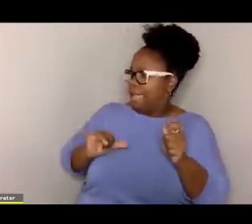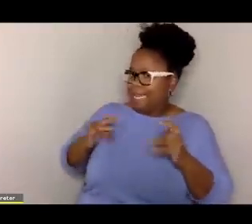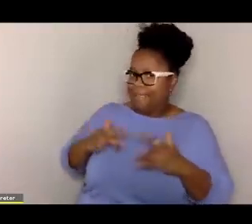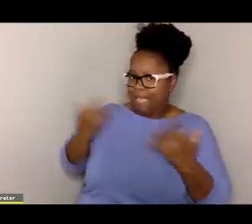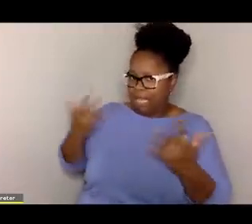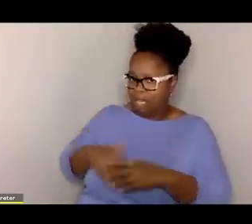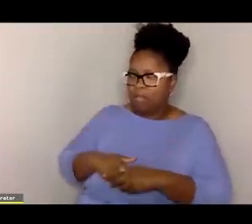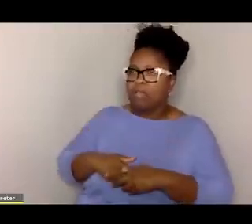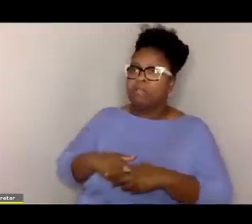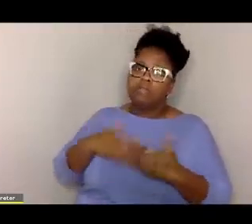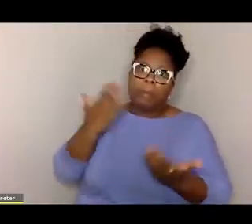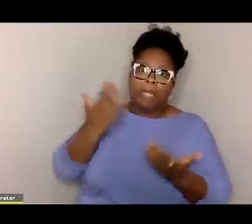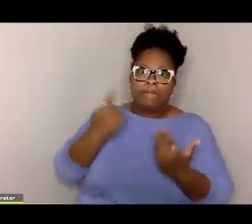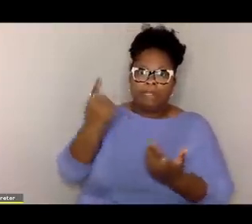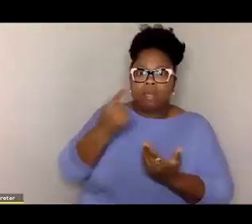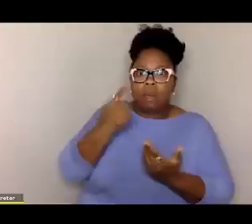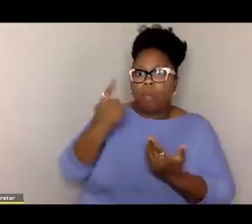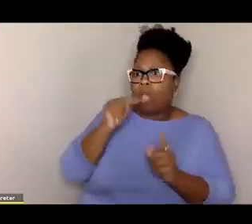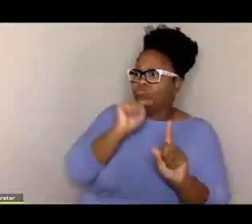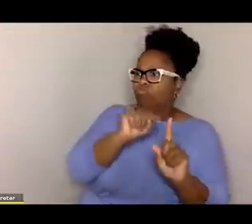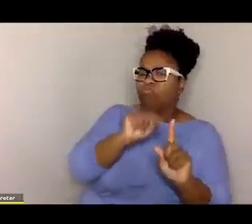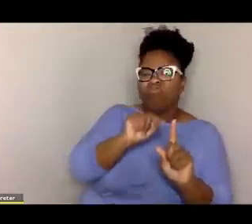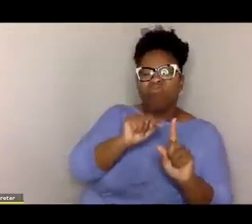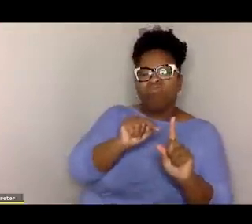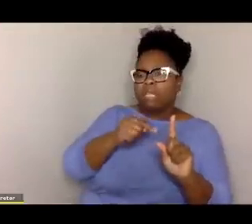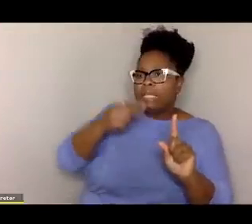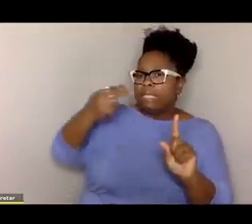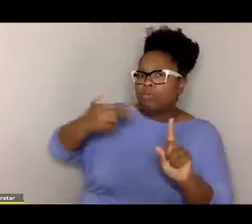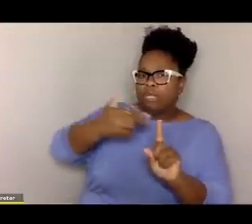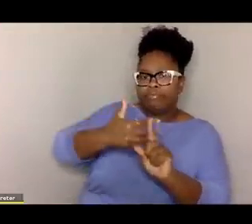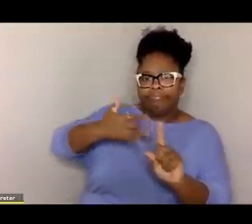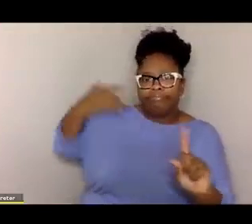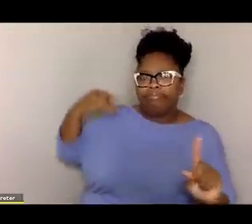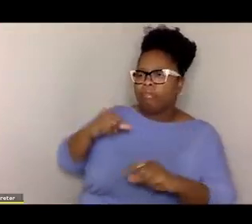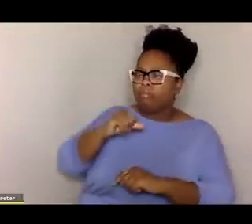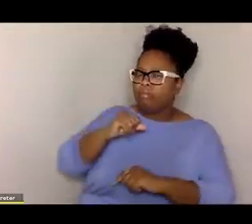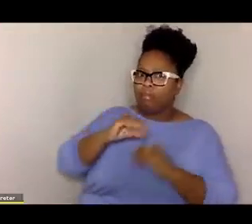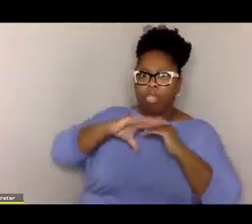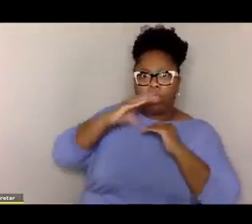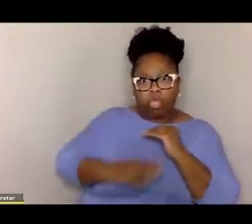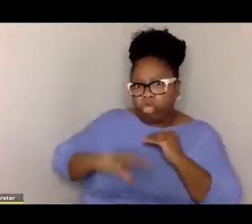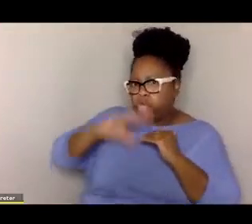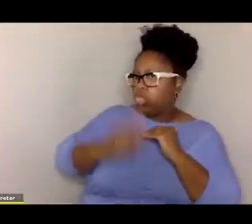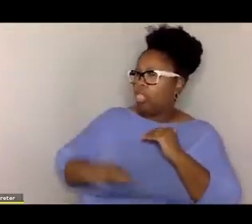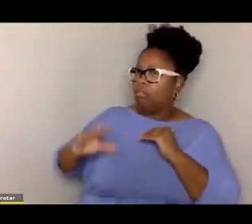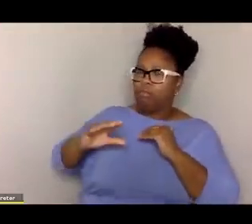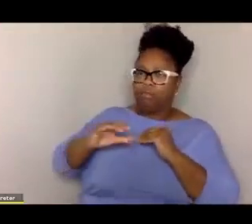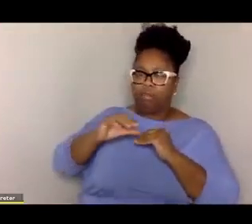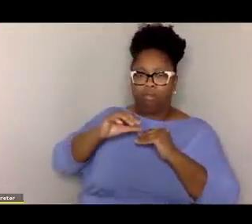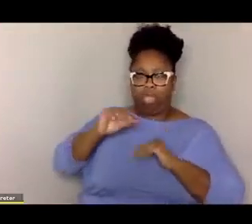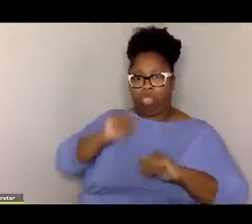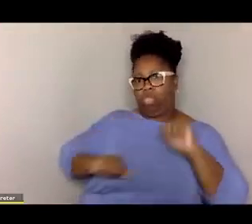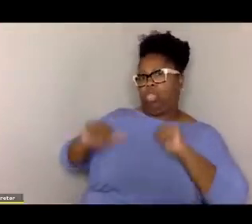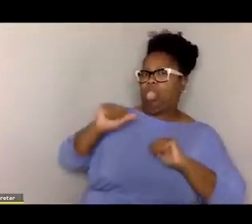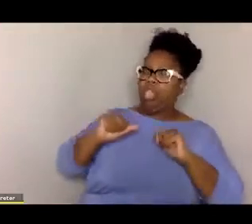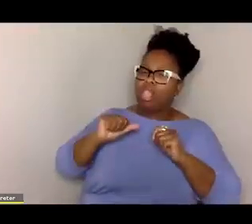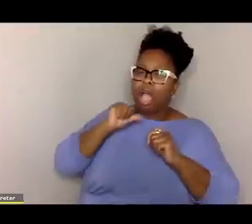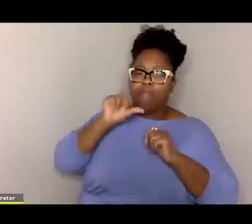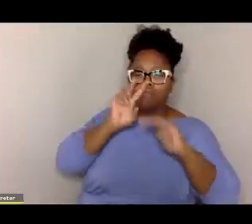event that they bring into it. So there may be somebody who has a history of inconsistent, unpredictable